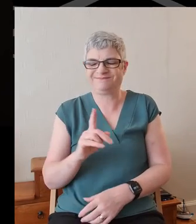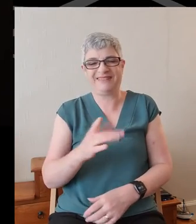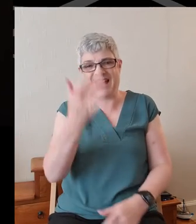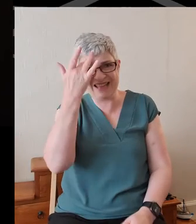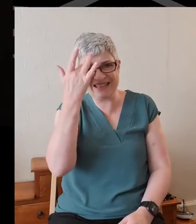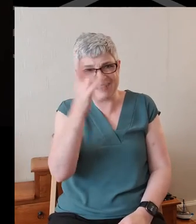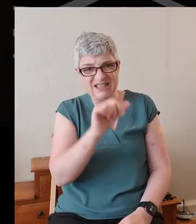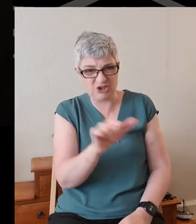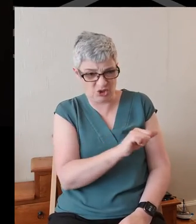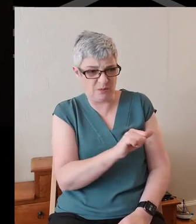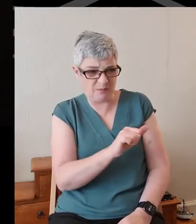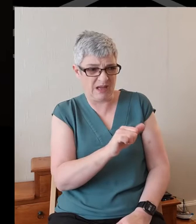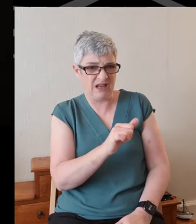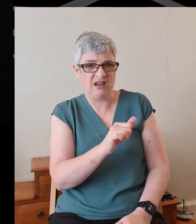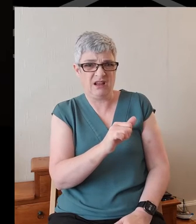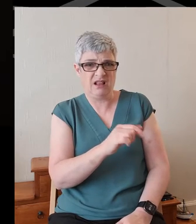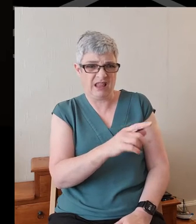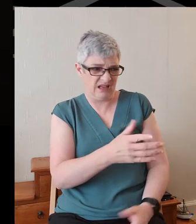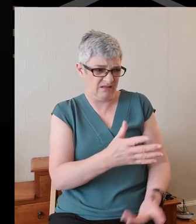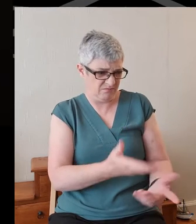idiot should be held to account.